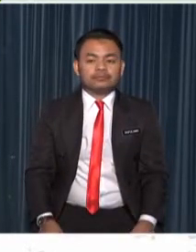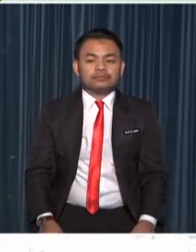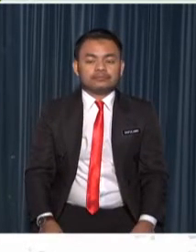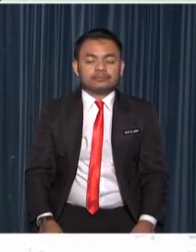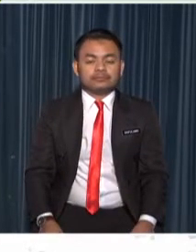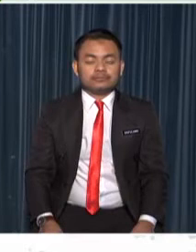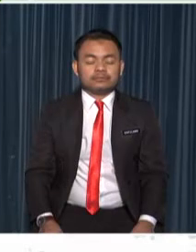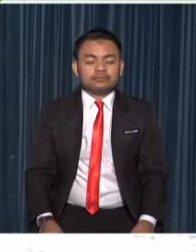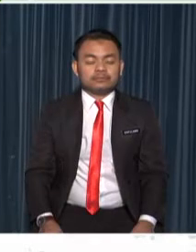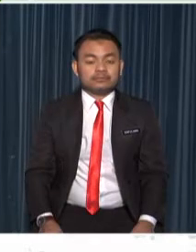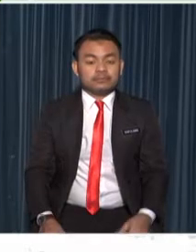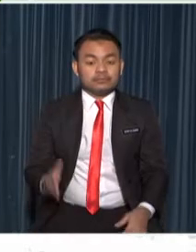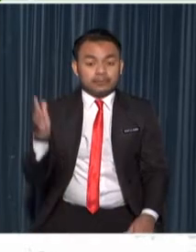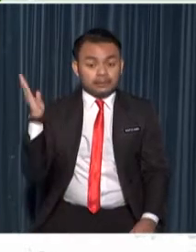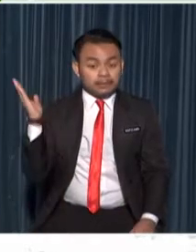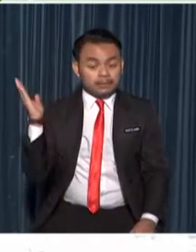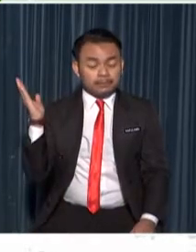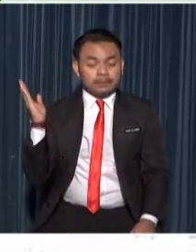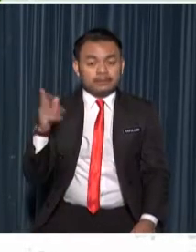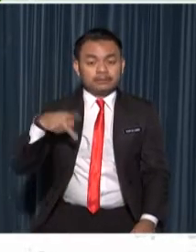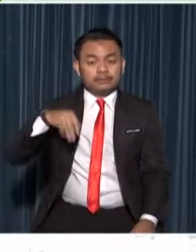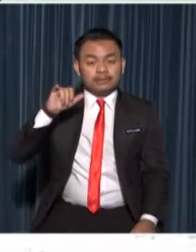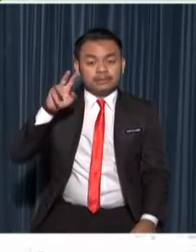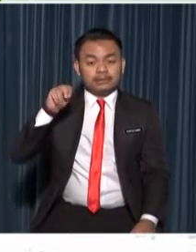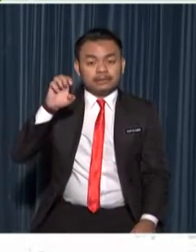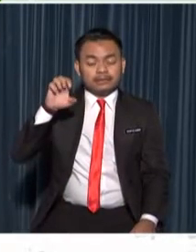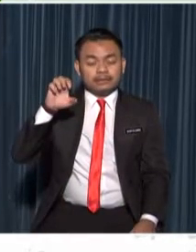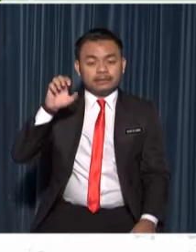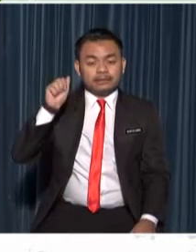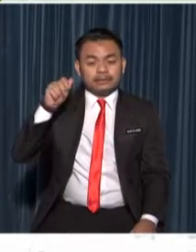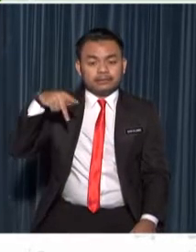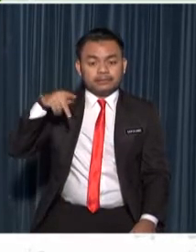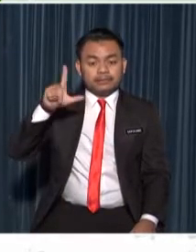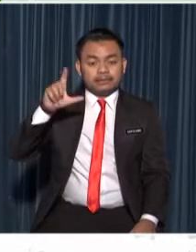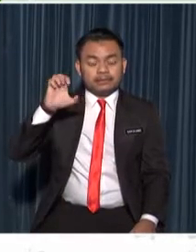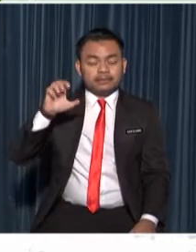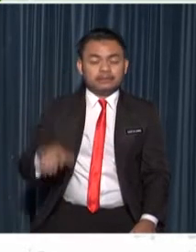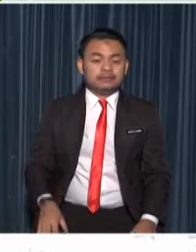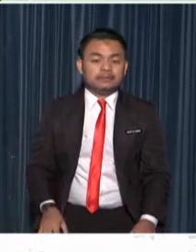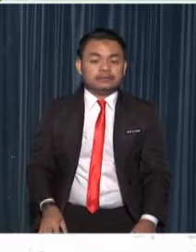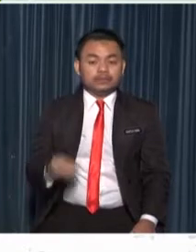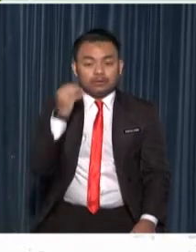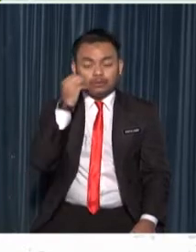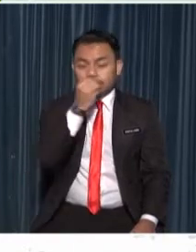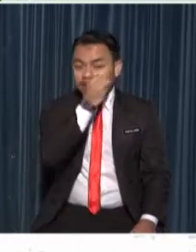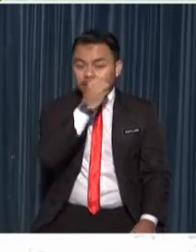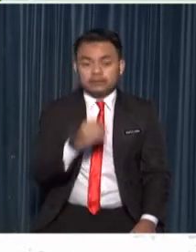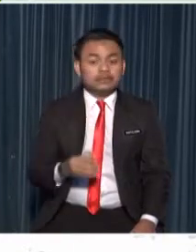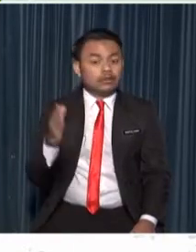the pineapple plant the orchid oil pump